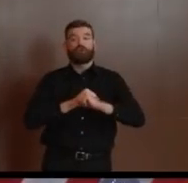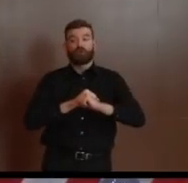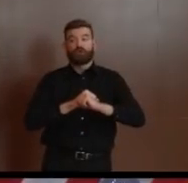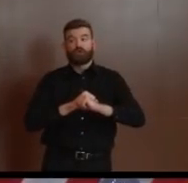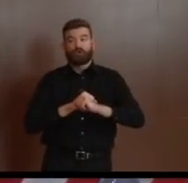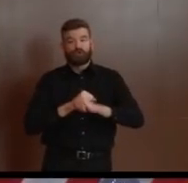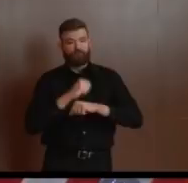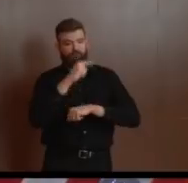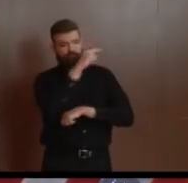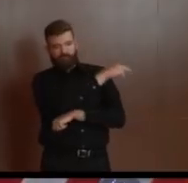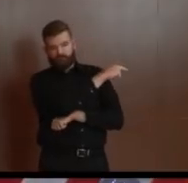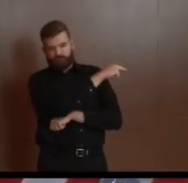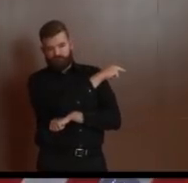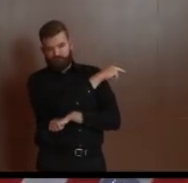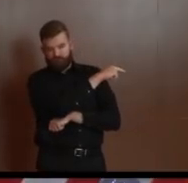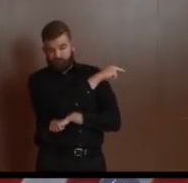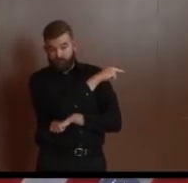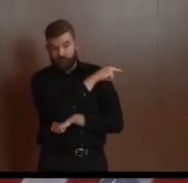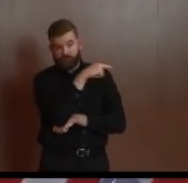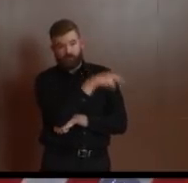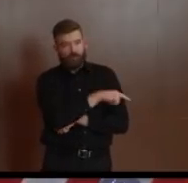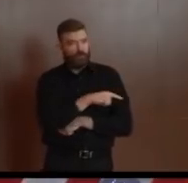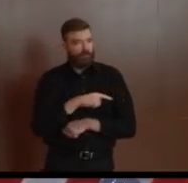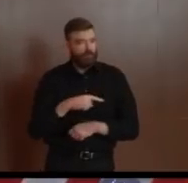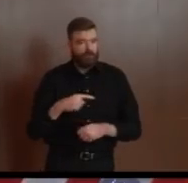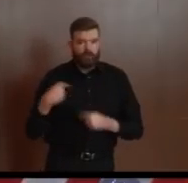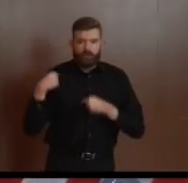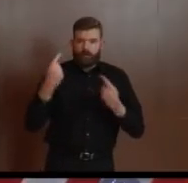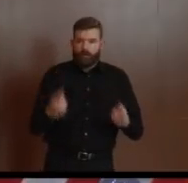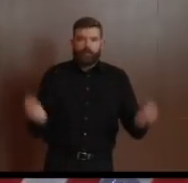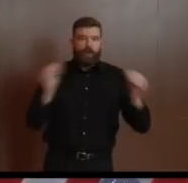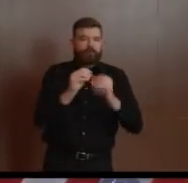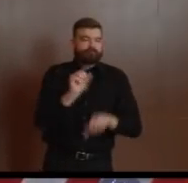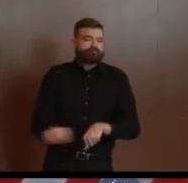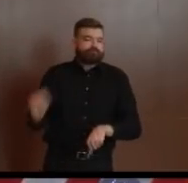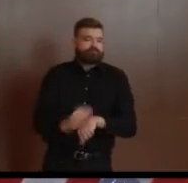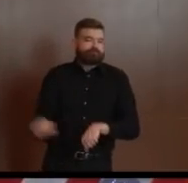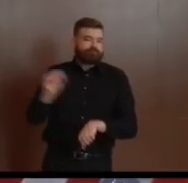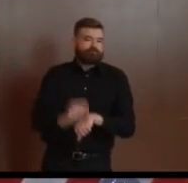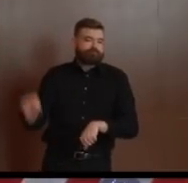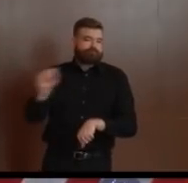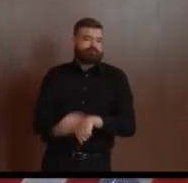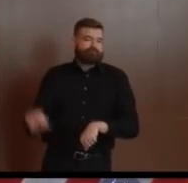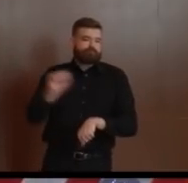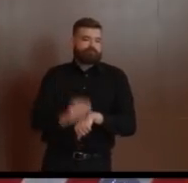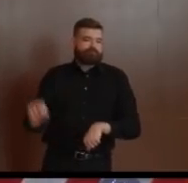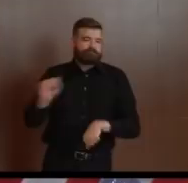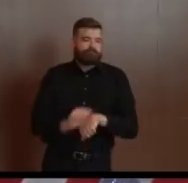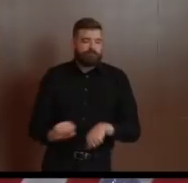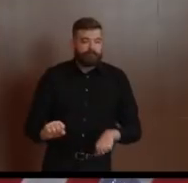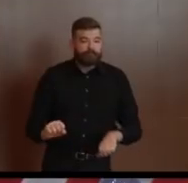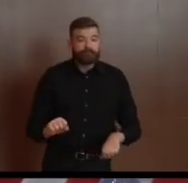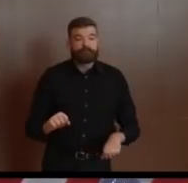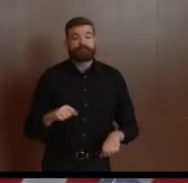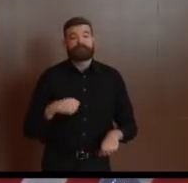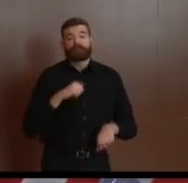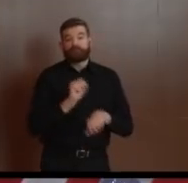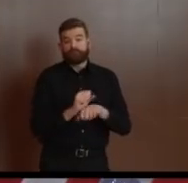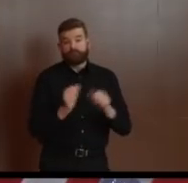And in particular, I mentioned earlier that working with the Department of Health and Commissioner Persichelli,